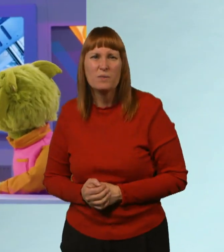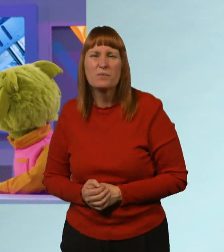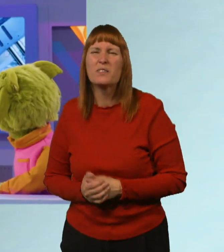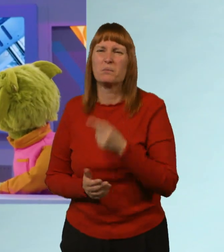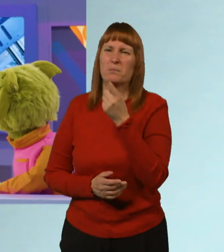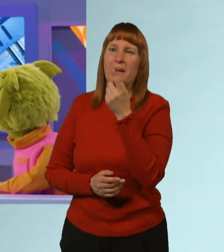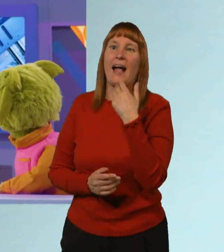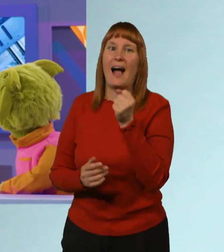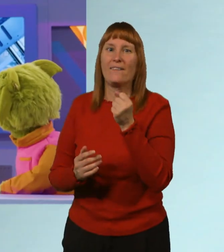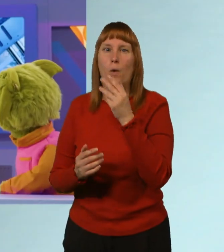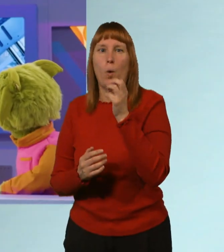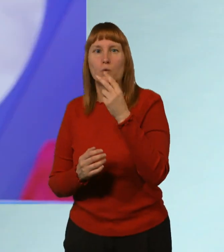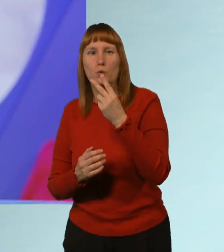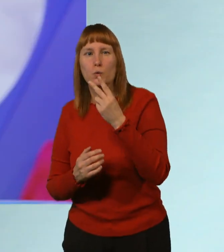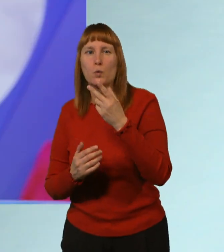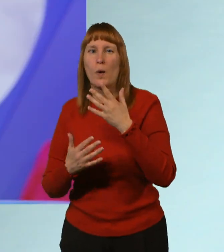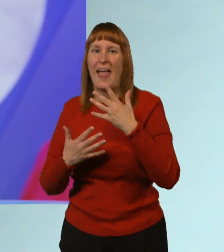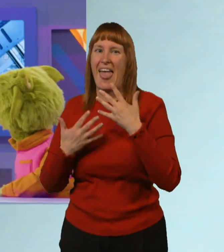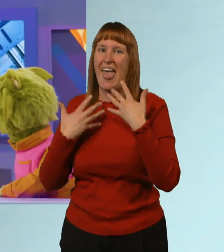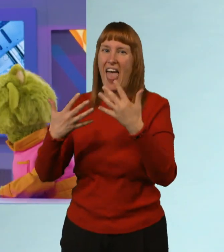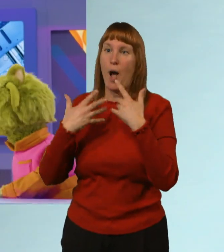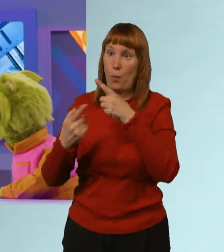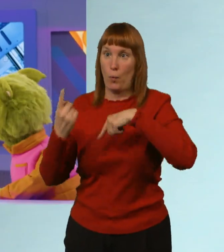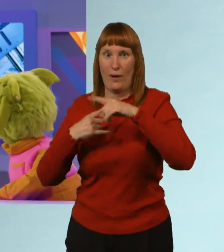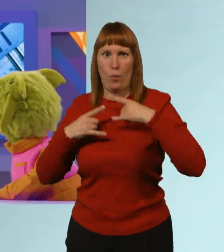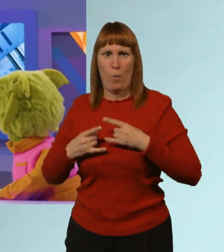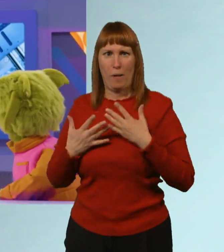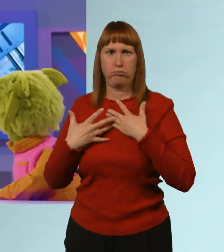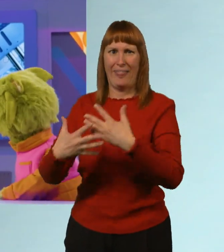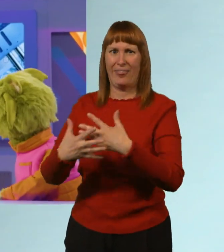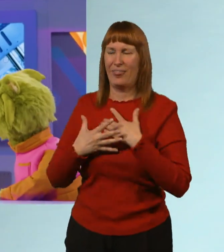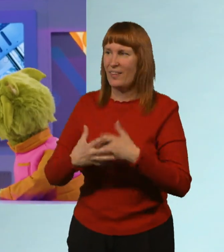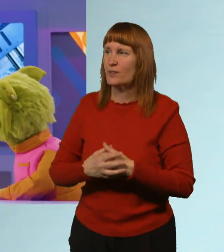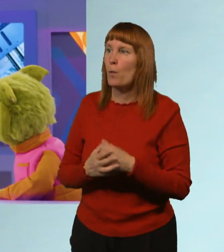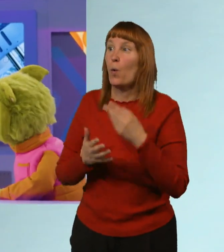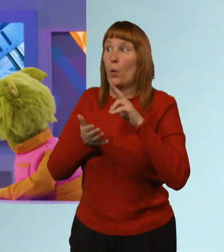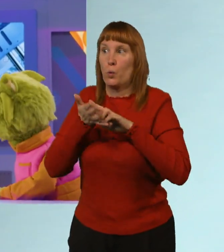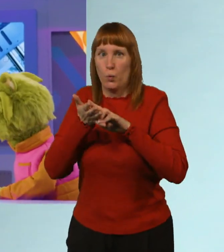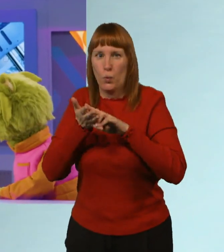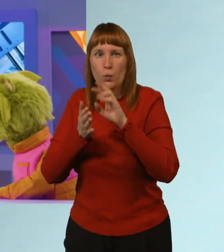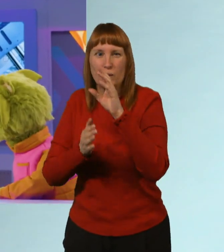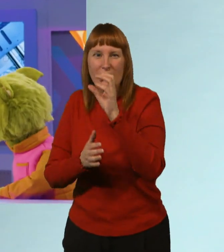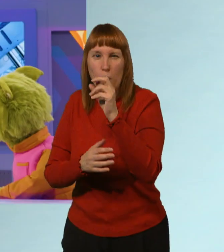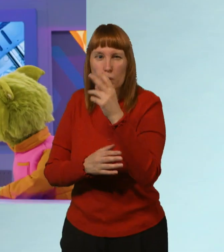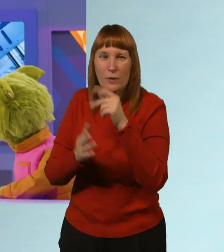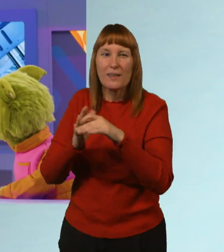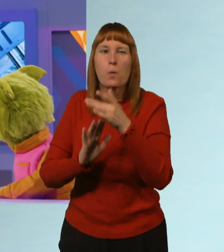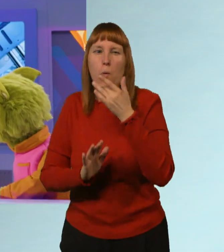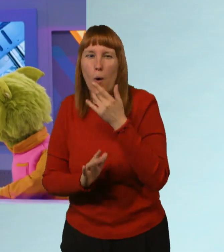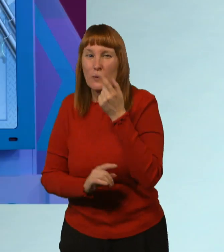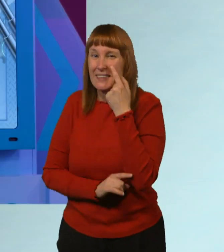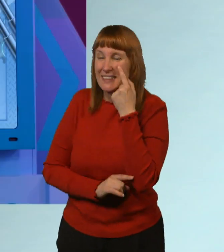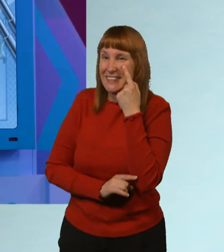CO2 in the air we humans breathe out. So we're going to blow some CO2 into the water and see if we can make our oceans here more acidic.